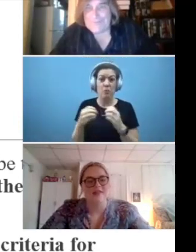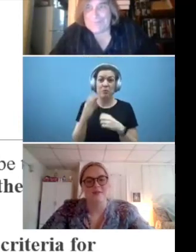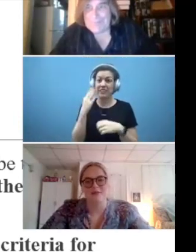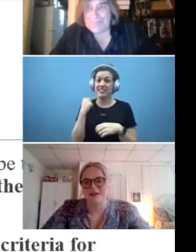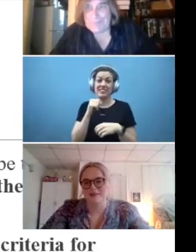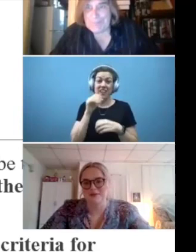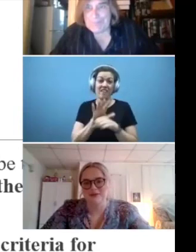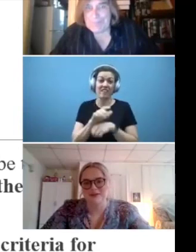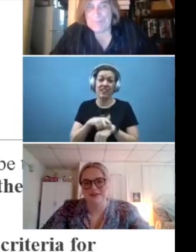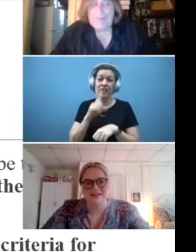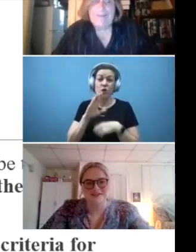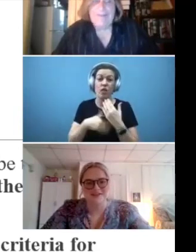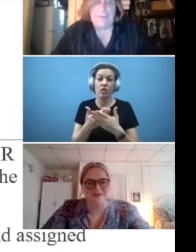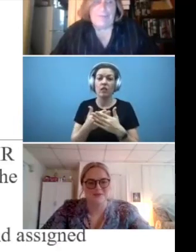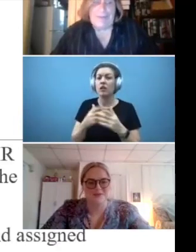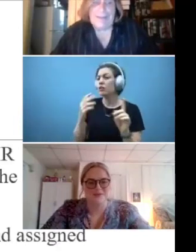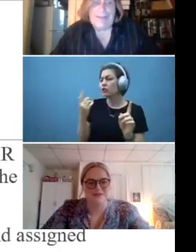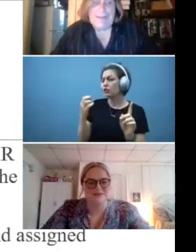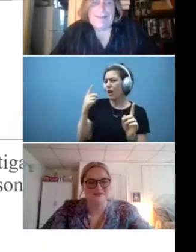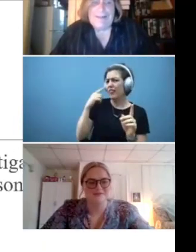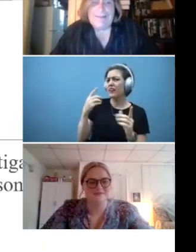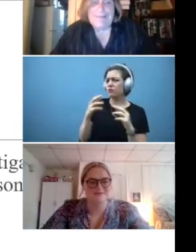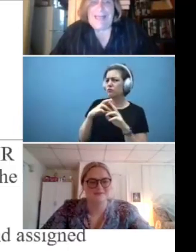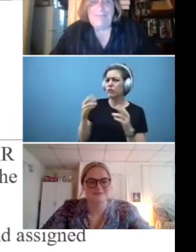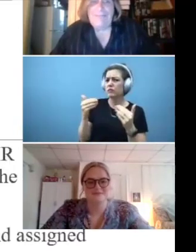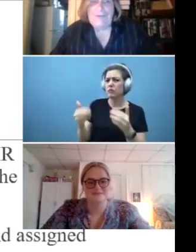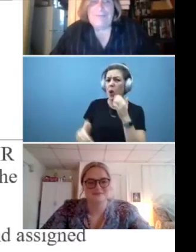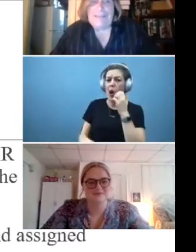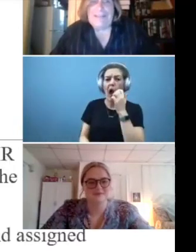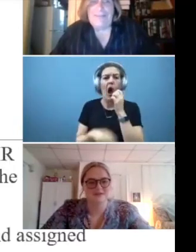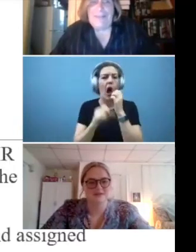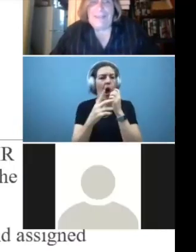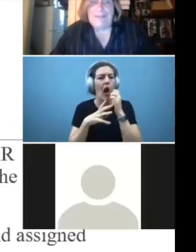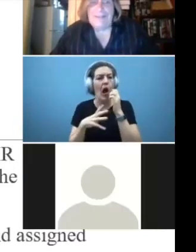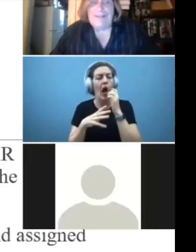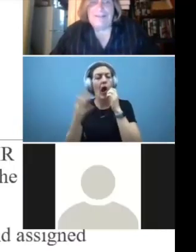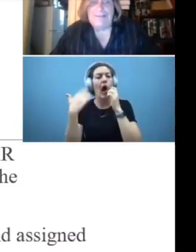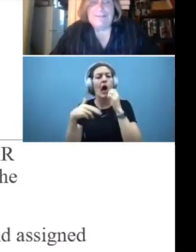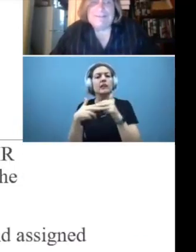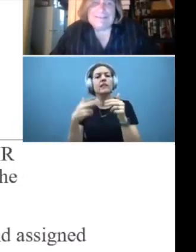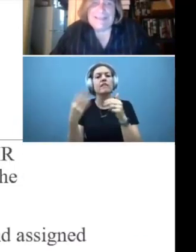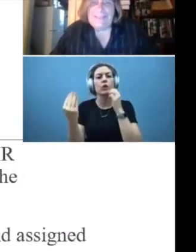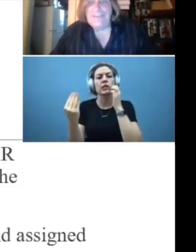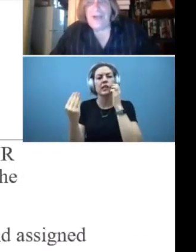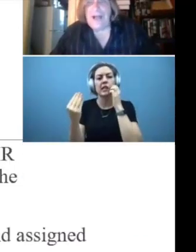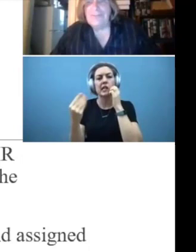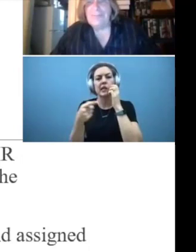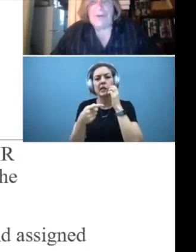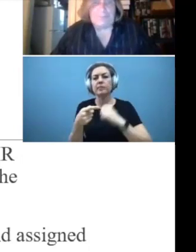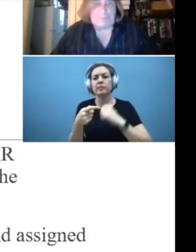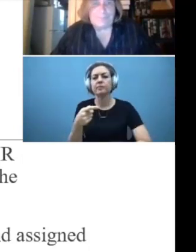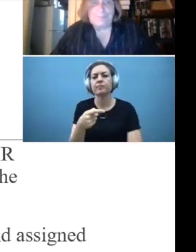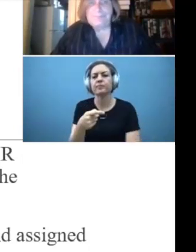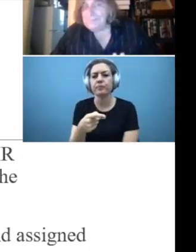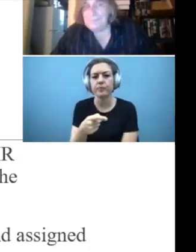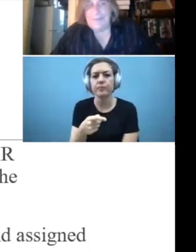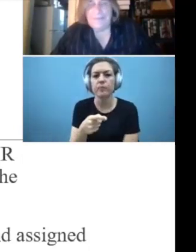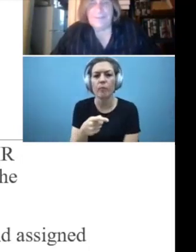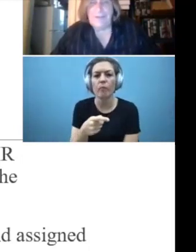I think we're ready to move on. Thanks so much. Terrific. Slide 14 is a little, it just talks about,